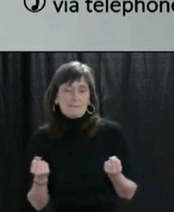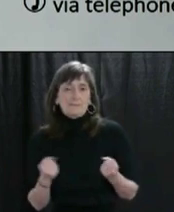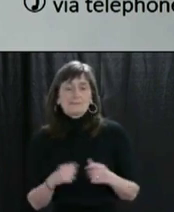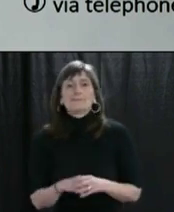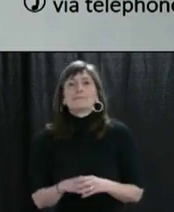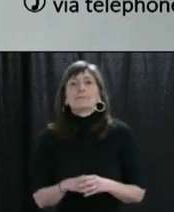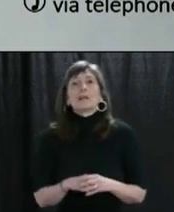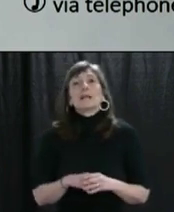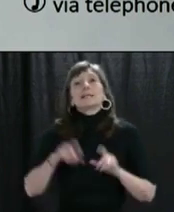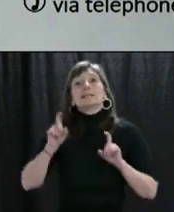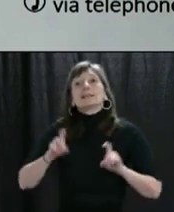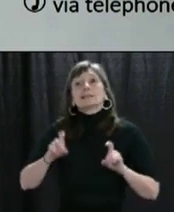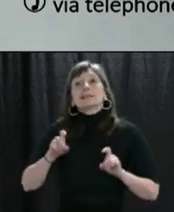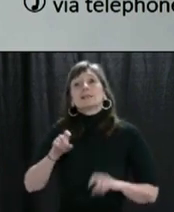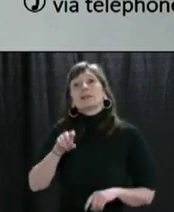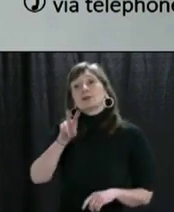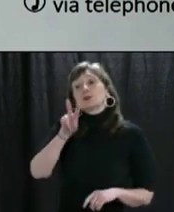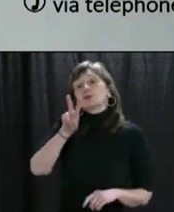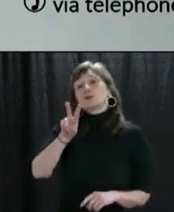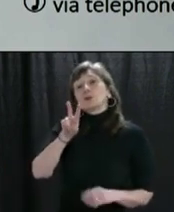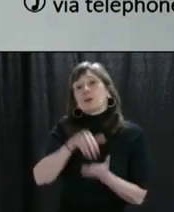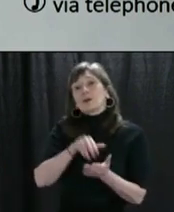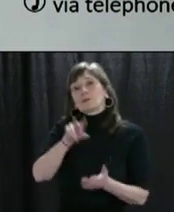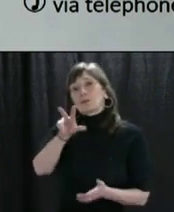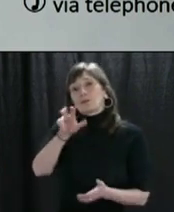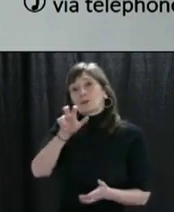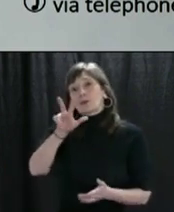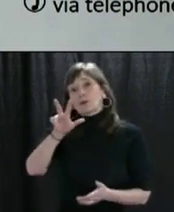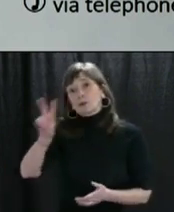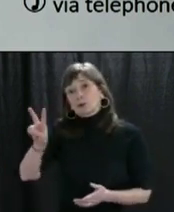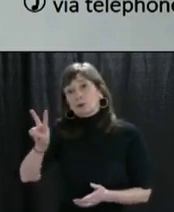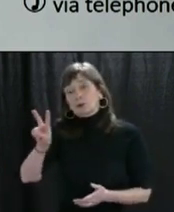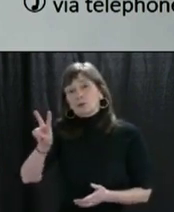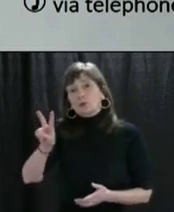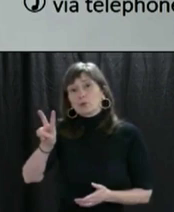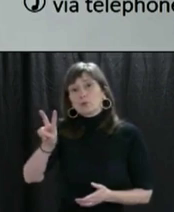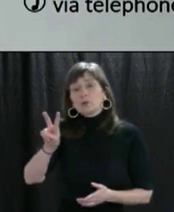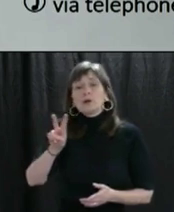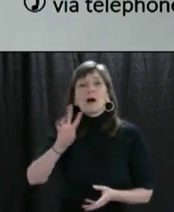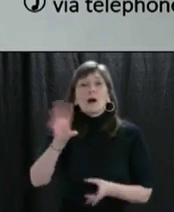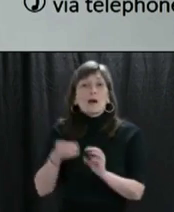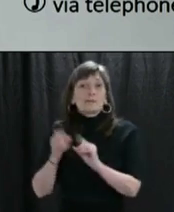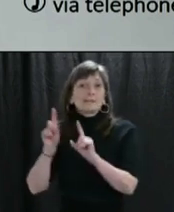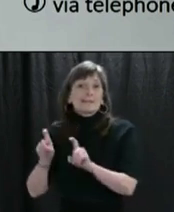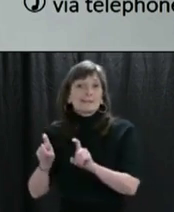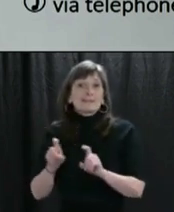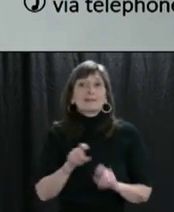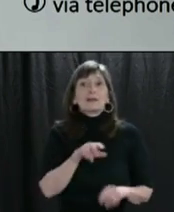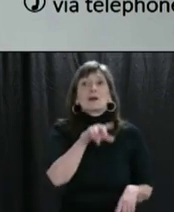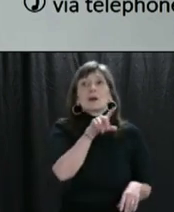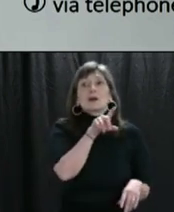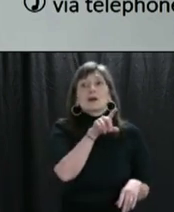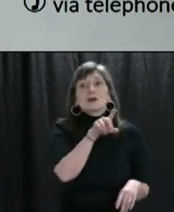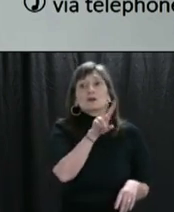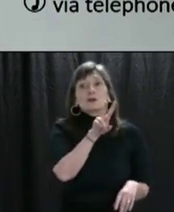we have tested 2,332 people, and of these individuals, 2,185 people are confirmed negative.